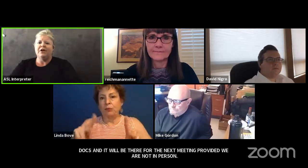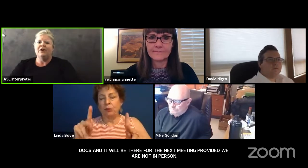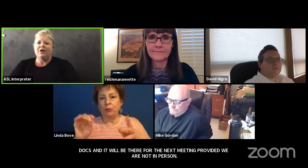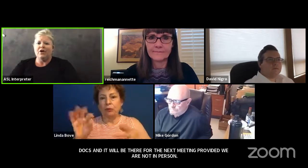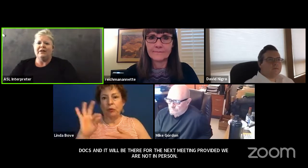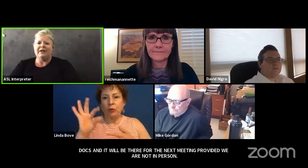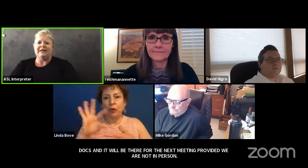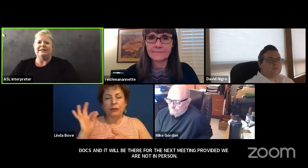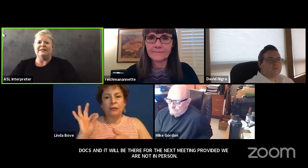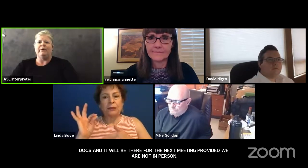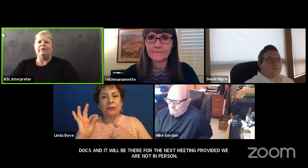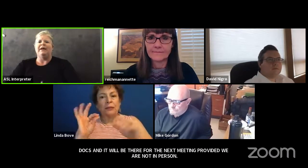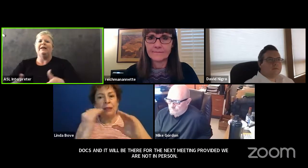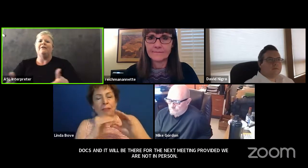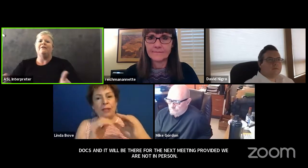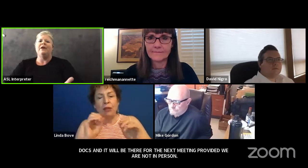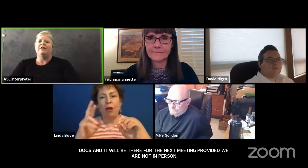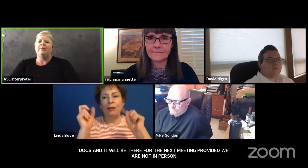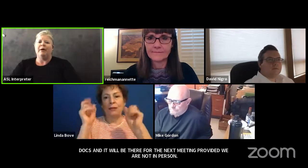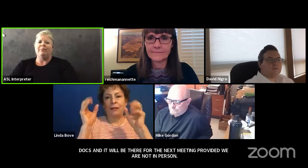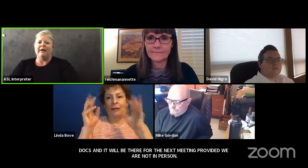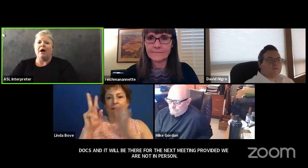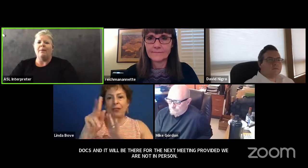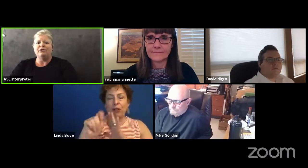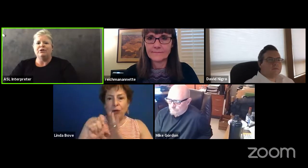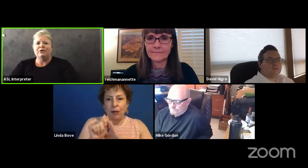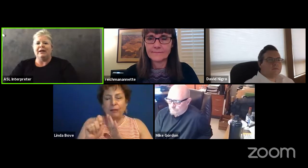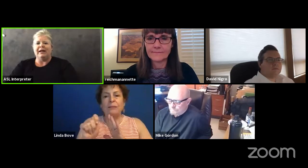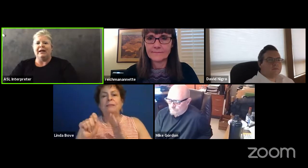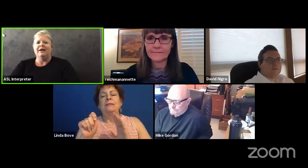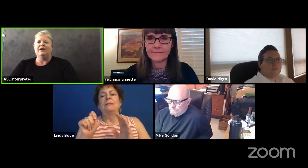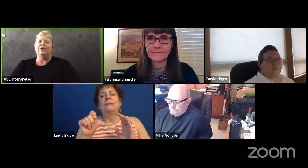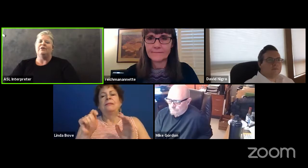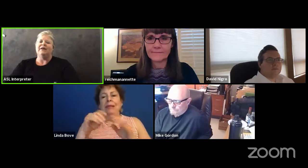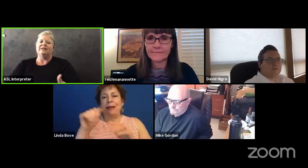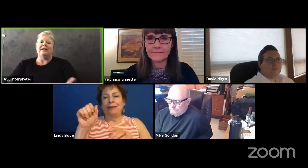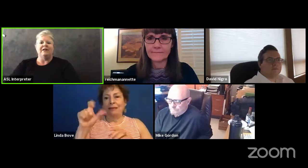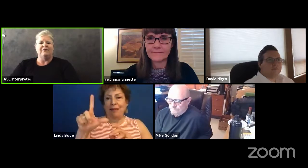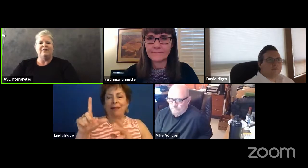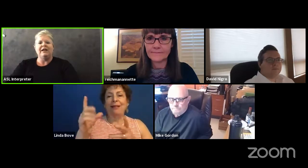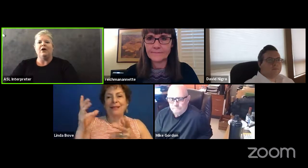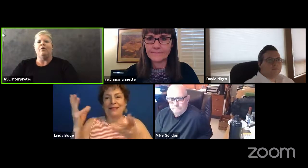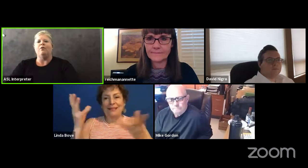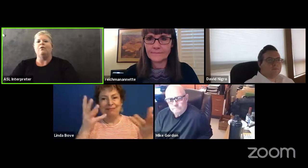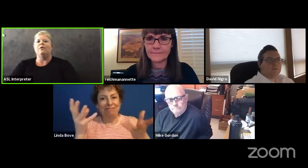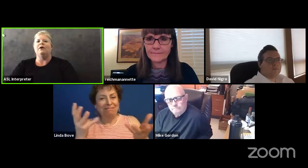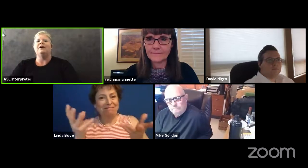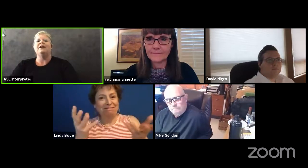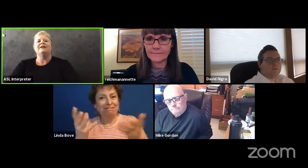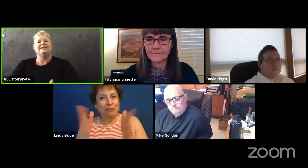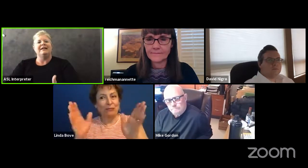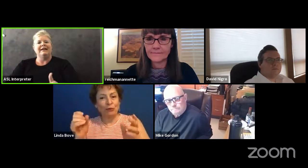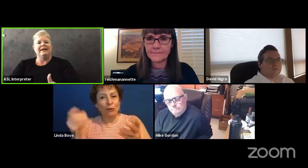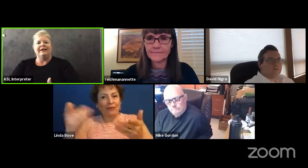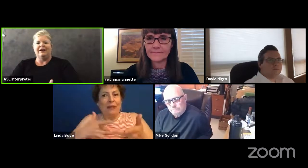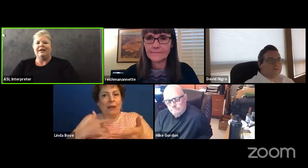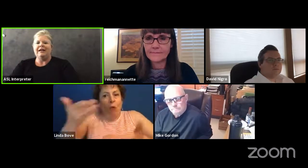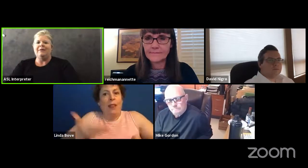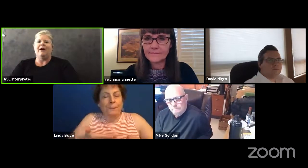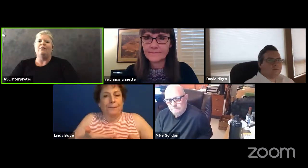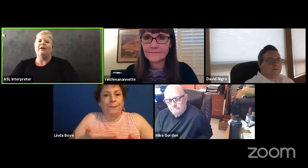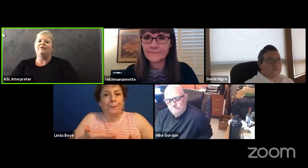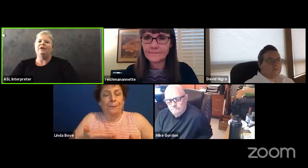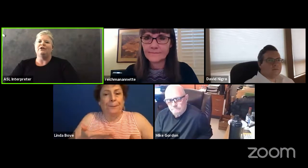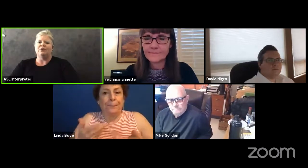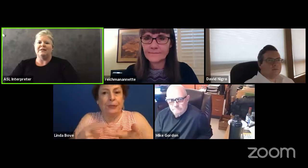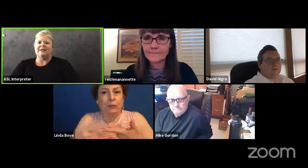of covid 19 we want to give the public an opportunity you know they could send in a video or send in an